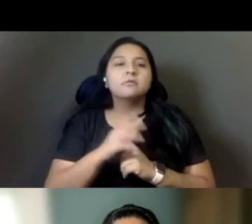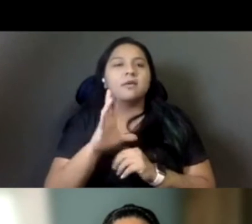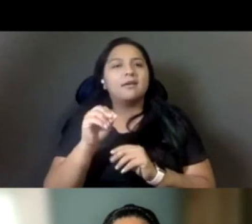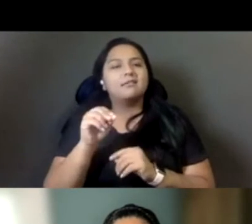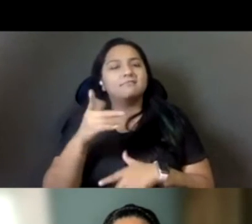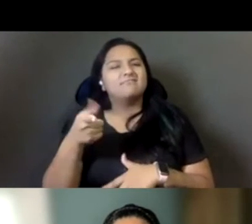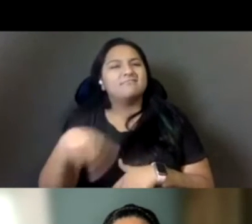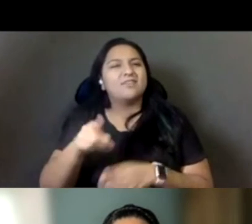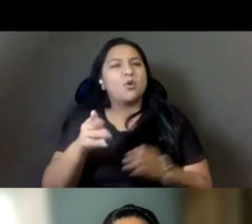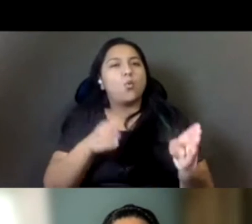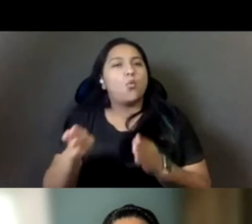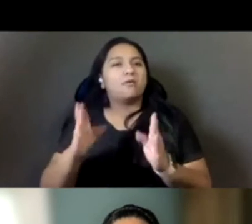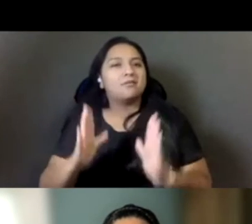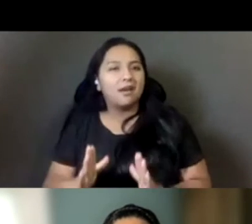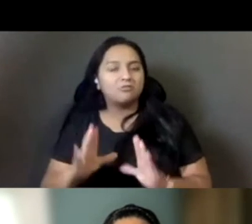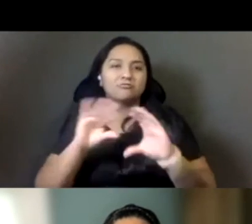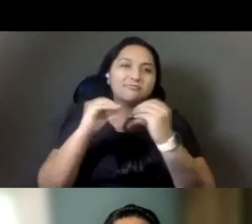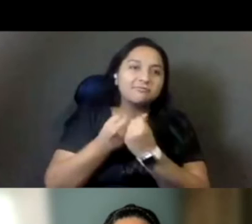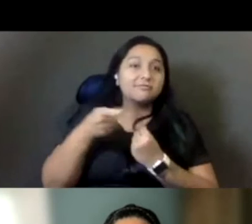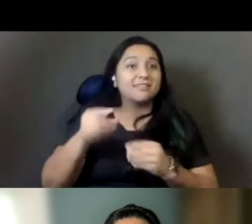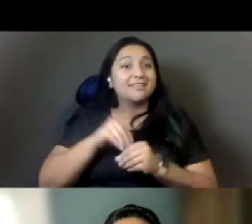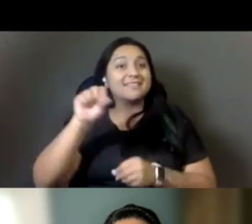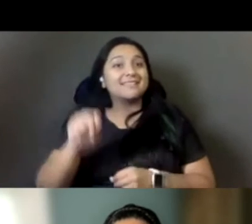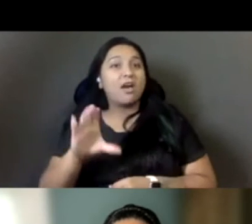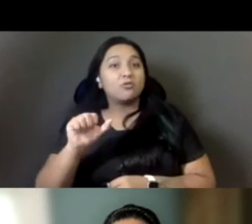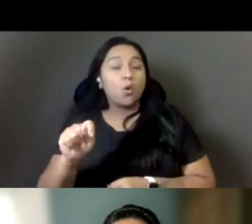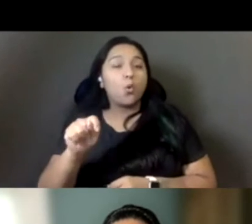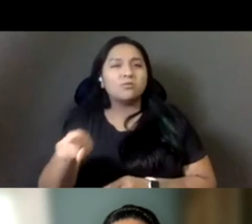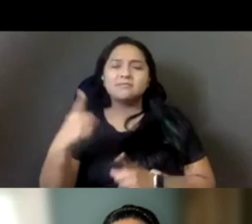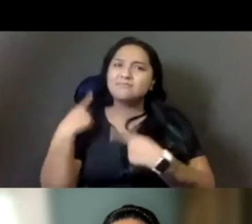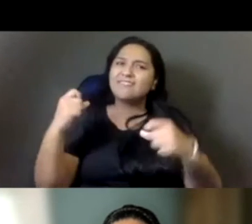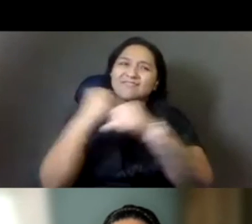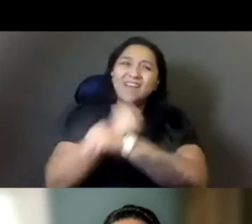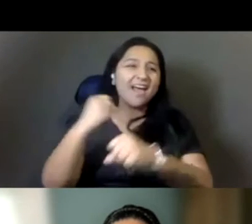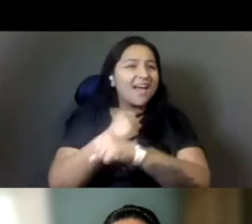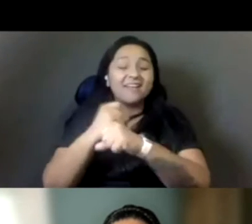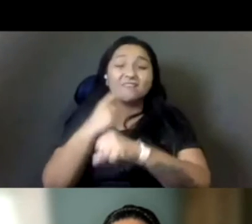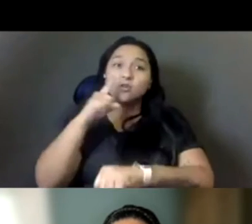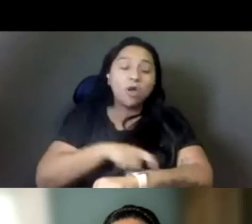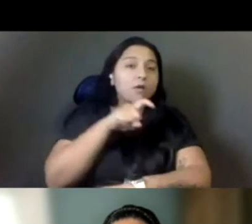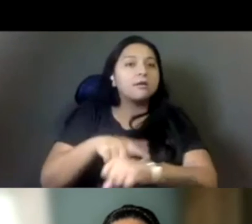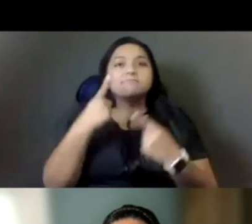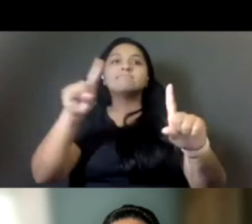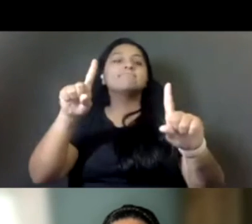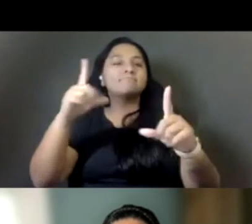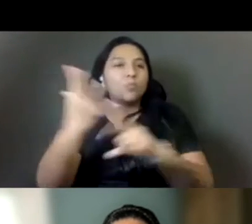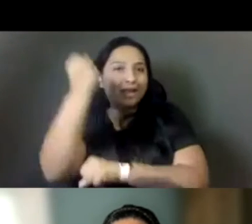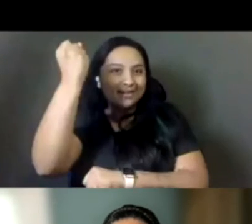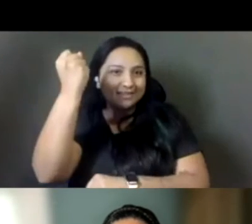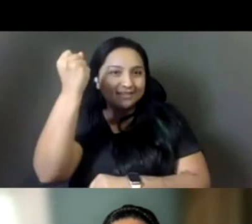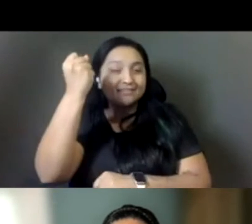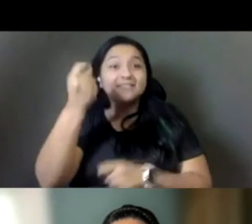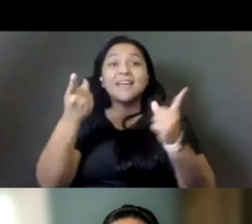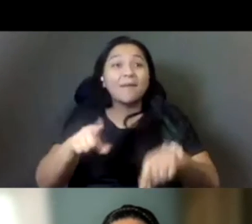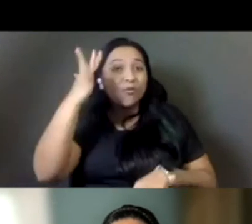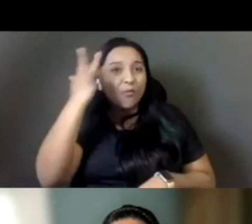fighting for, for a long time. That wouldn't have been possible and would not be possible if anybody else was the governor, right? And there's also appointments to